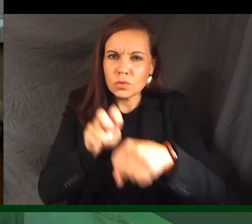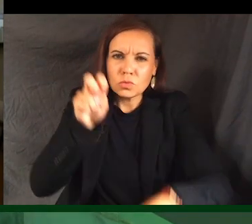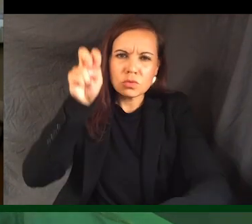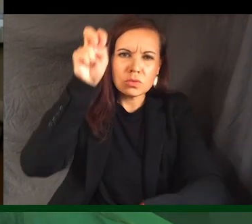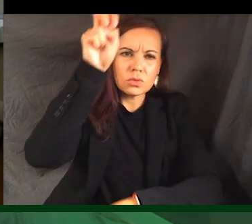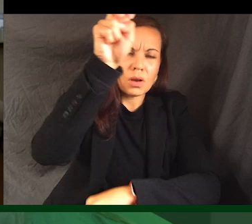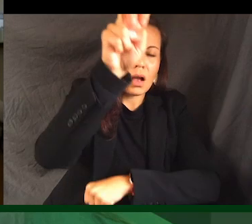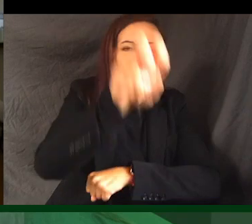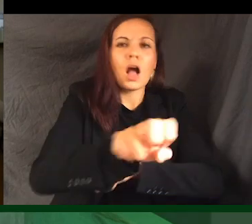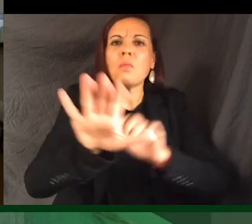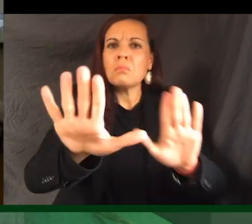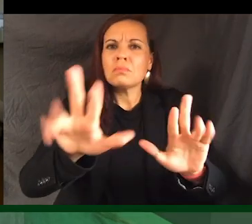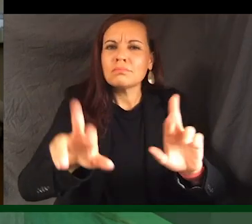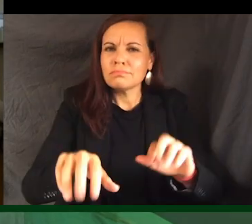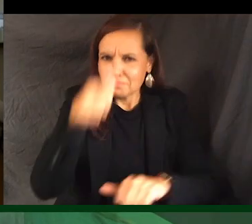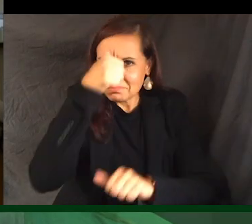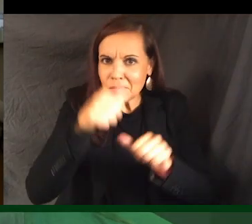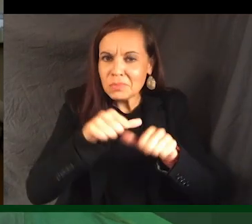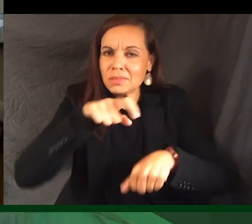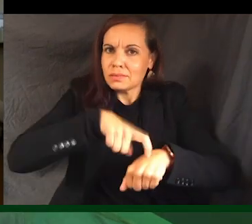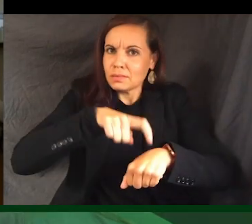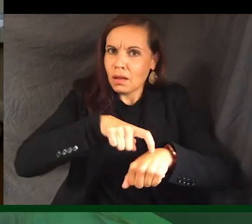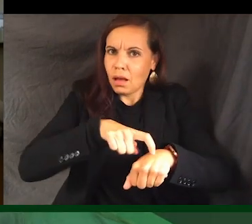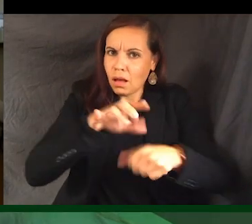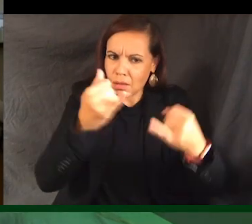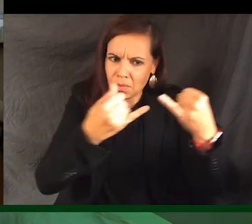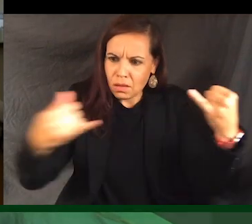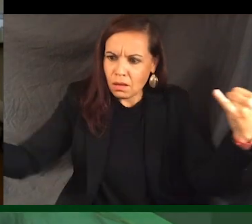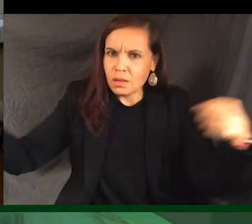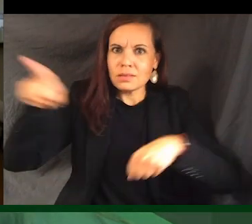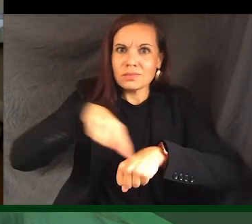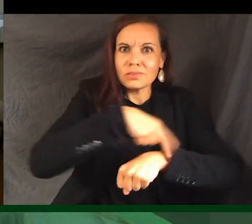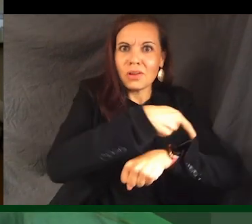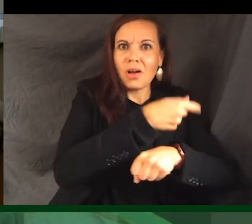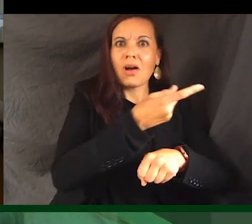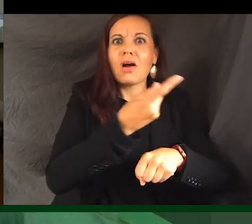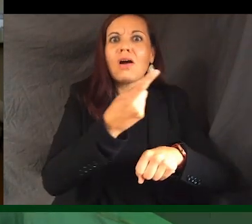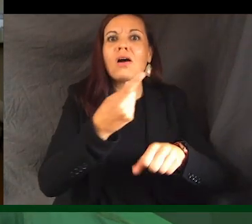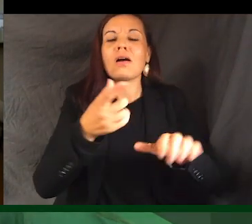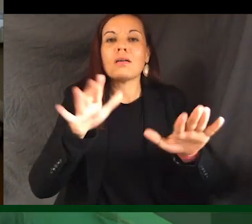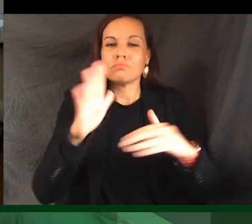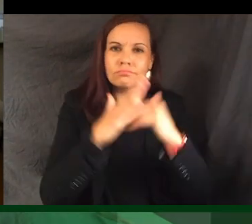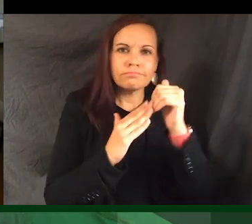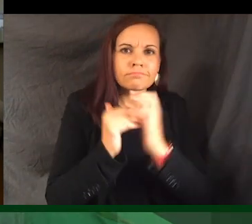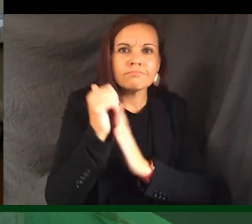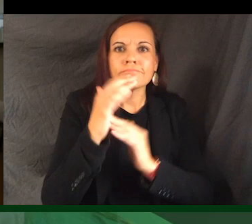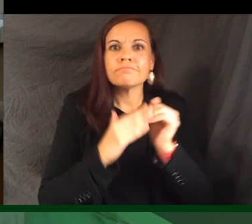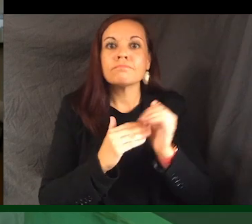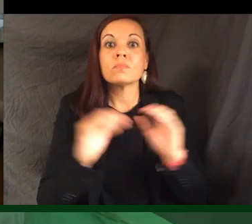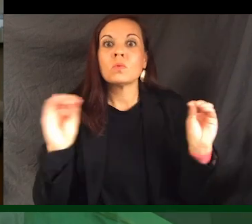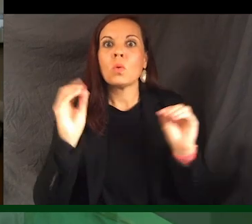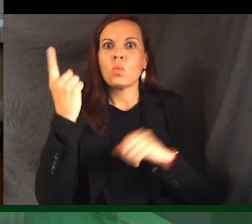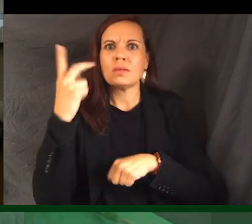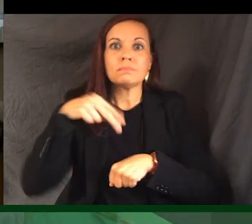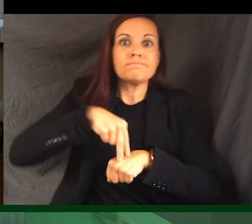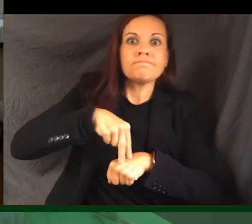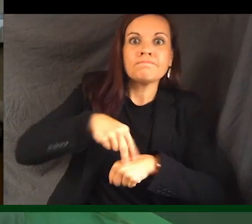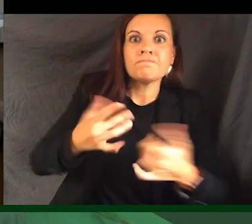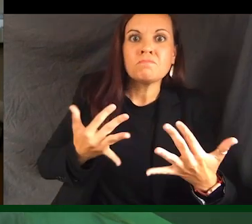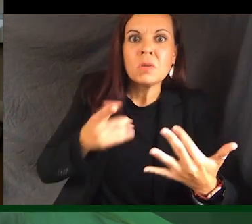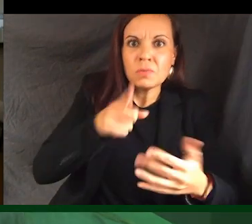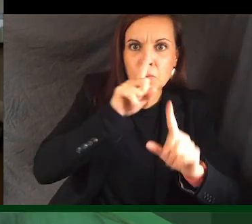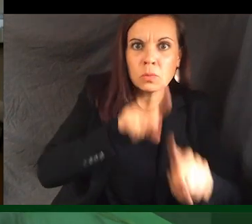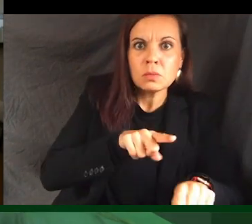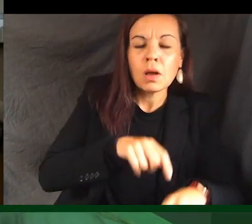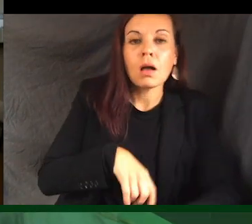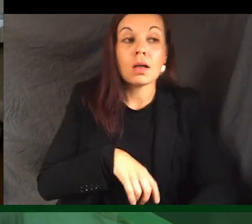gracious. No one perches dangerously on any cliff till you reply. Is there a pouch of rain desperately thirsty